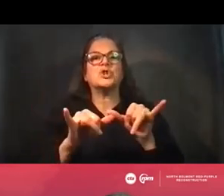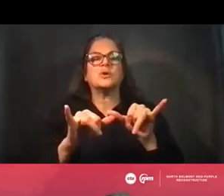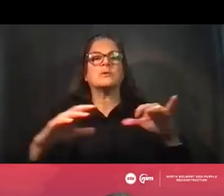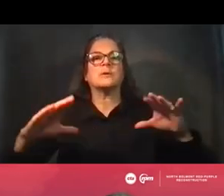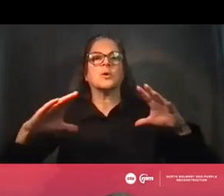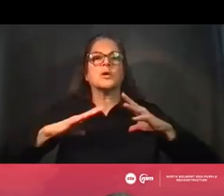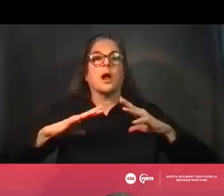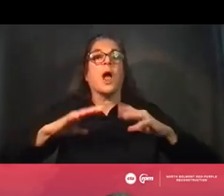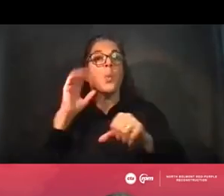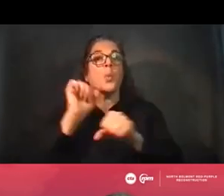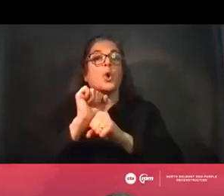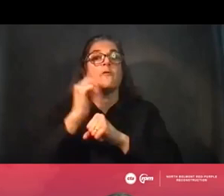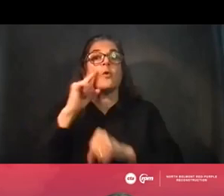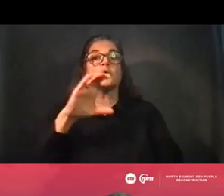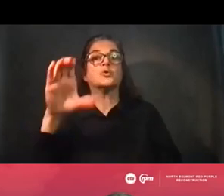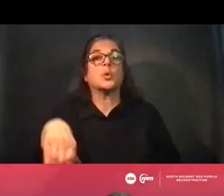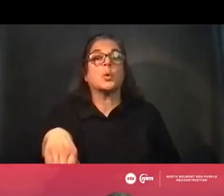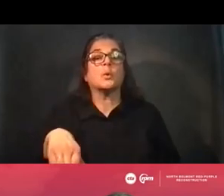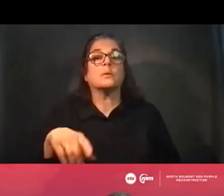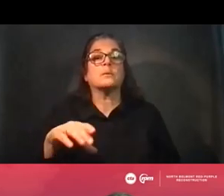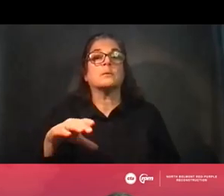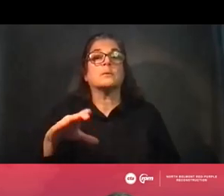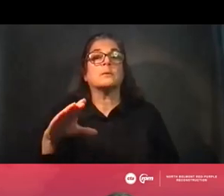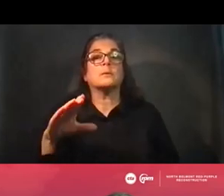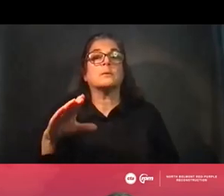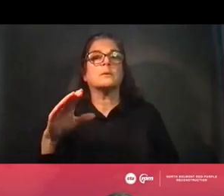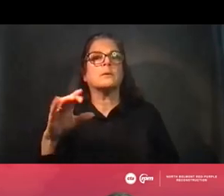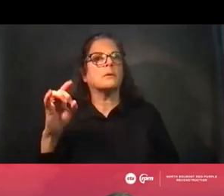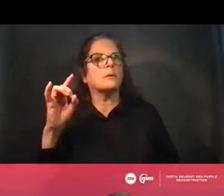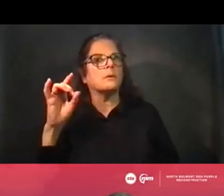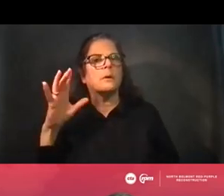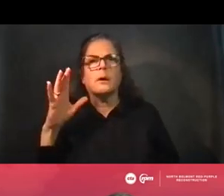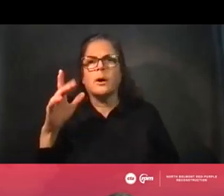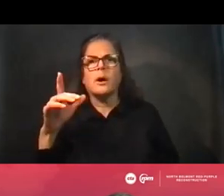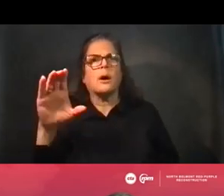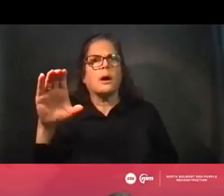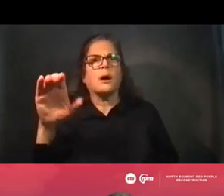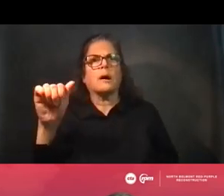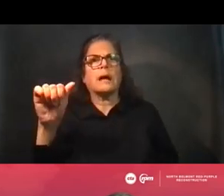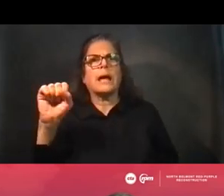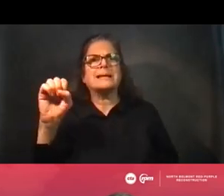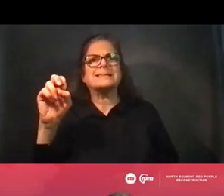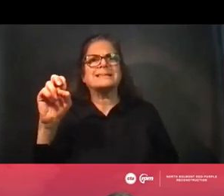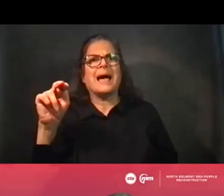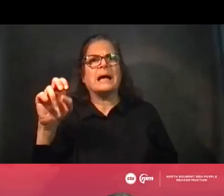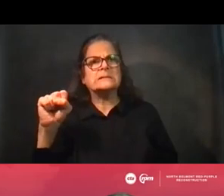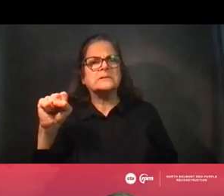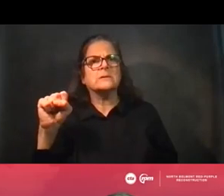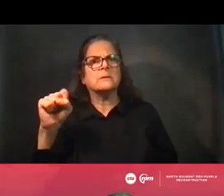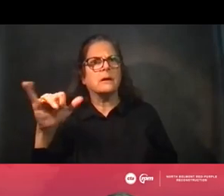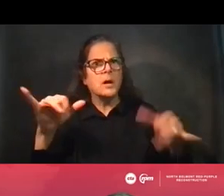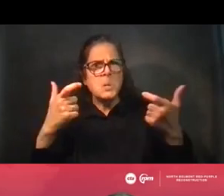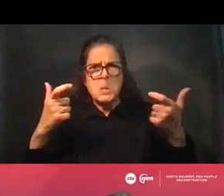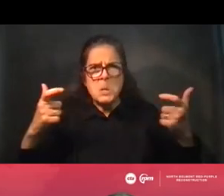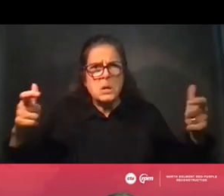this city and I was founded at the size of the case used for the, your structure. lived there were